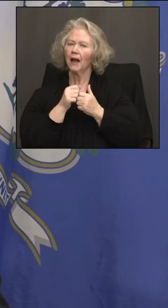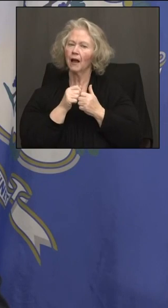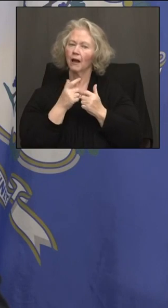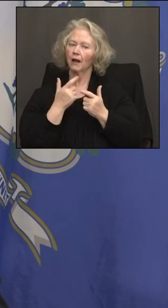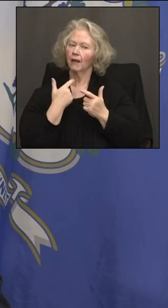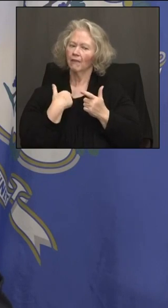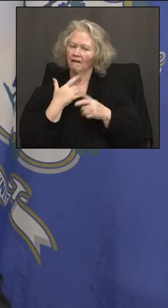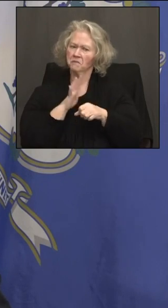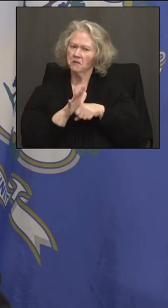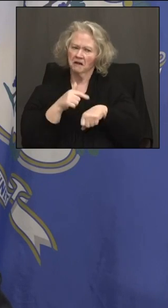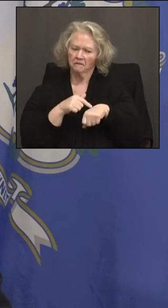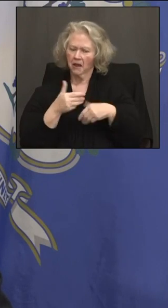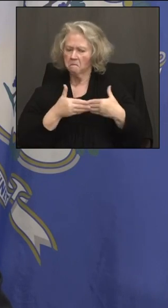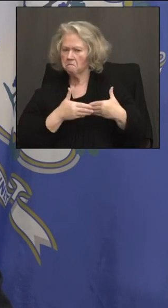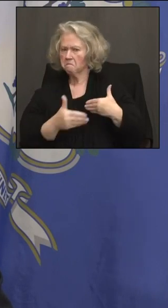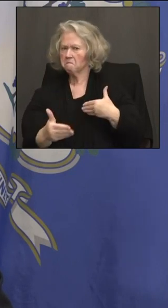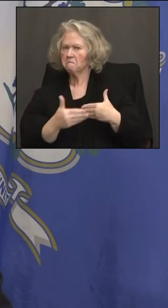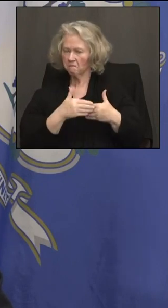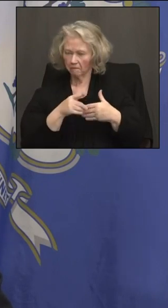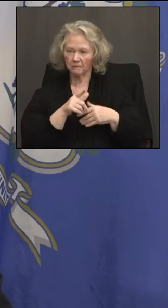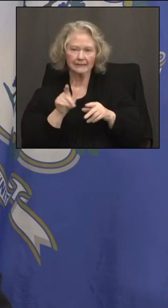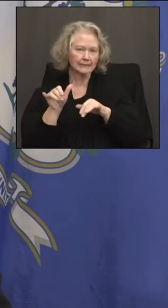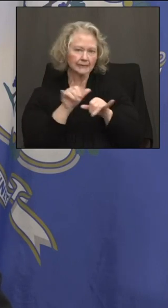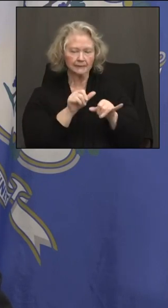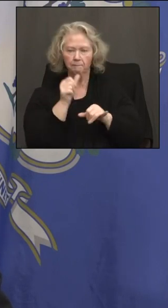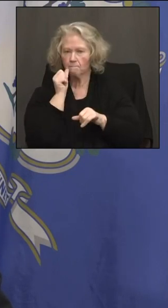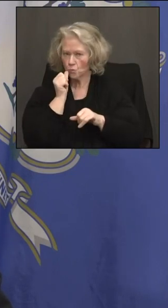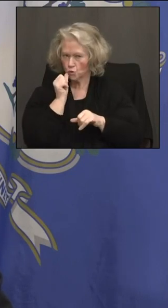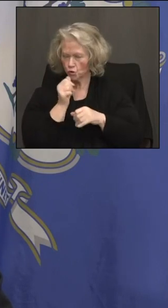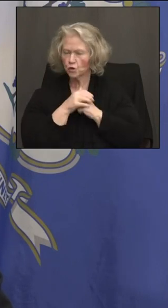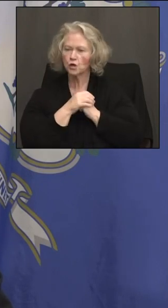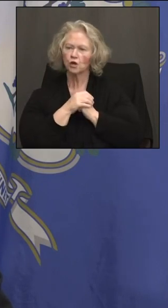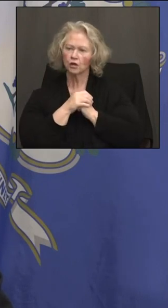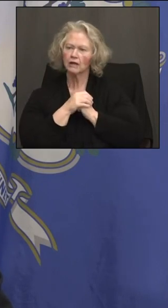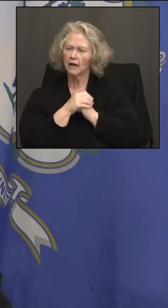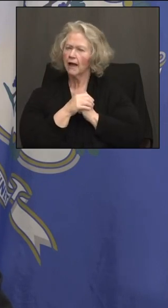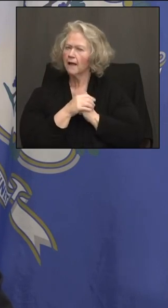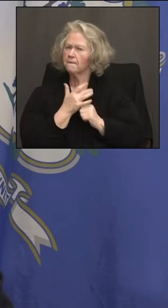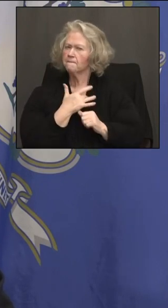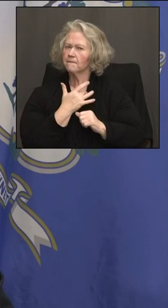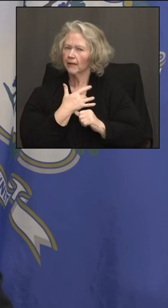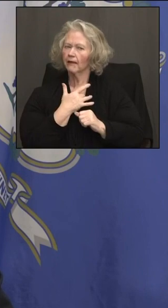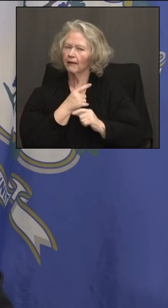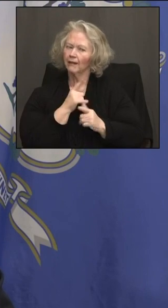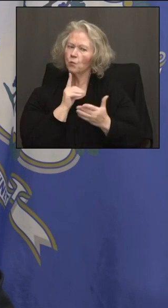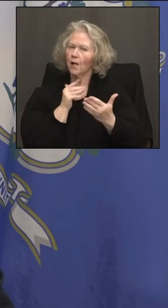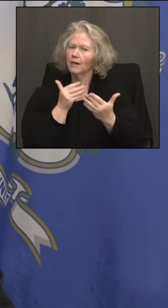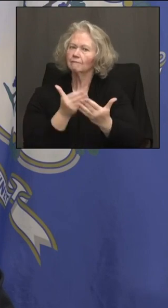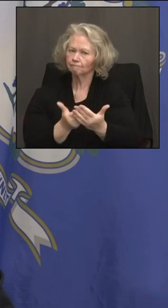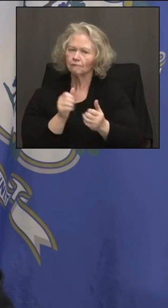plenty of notice, you know, bars in the same situation. But I think people are getting there.